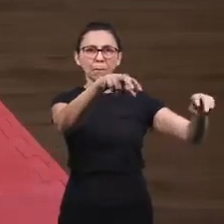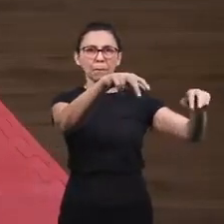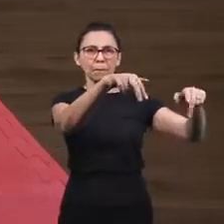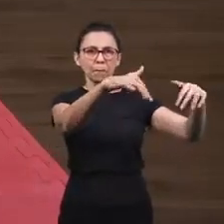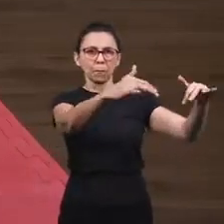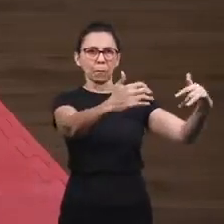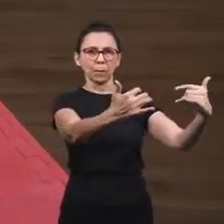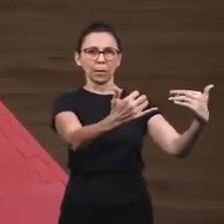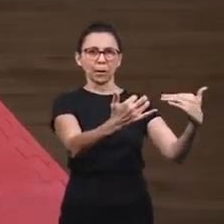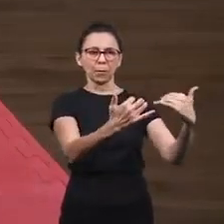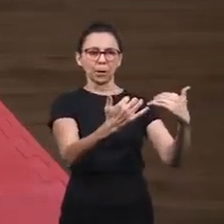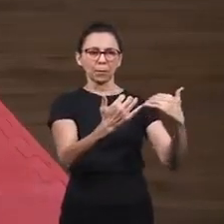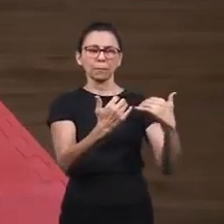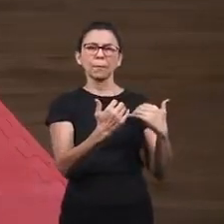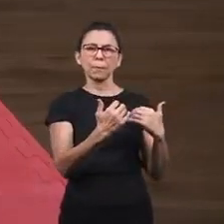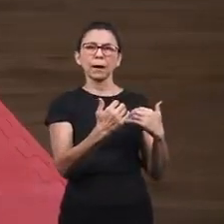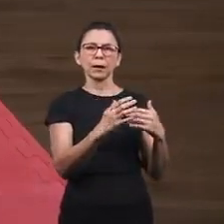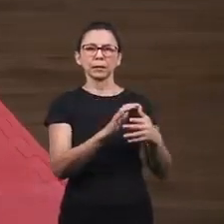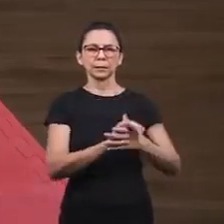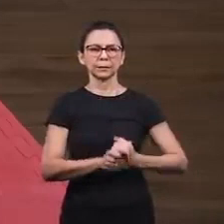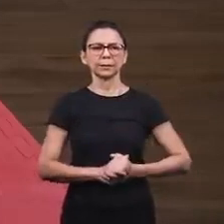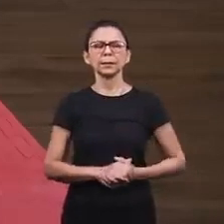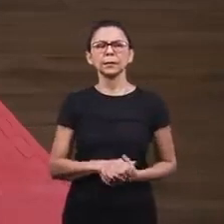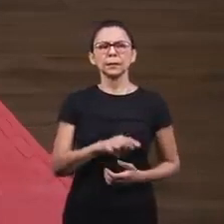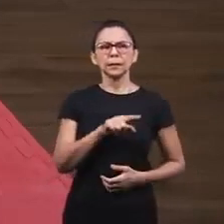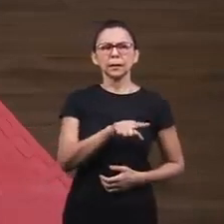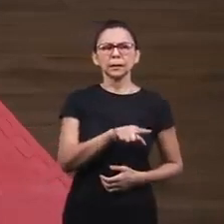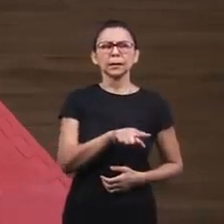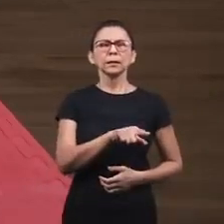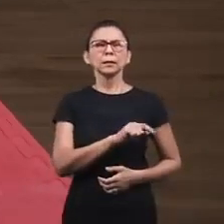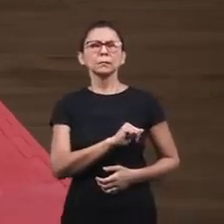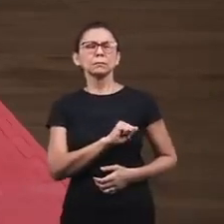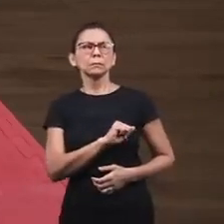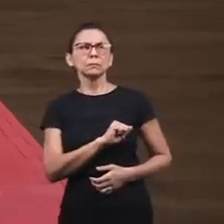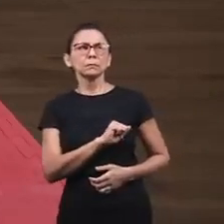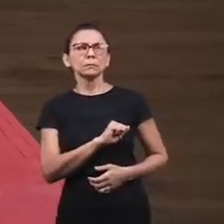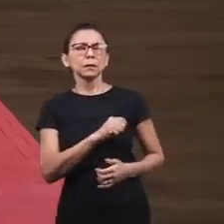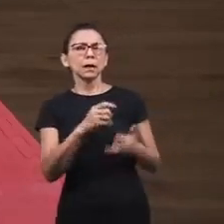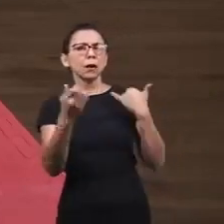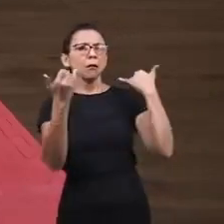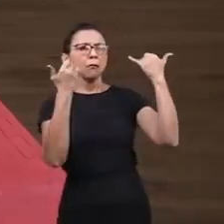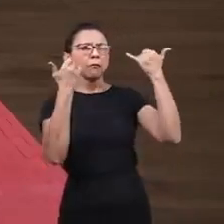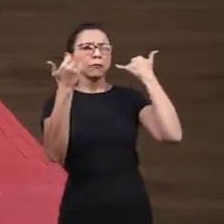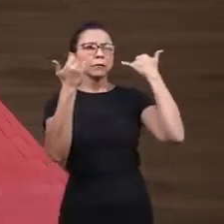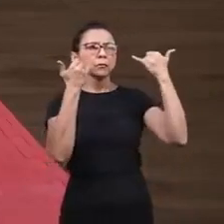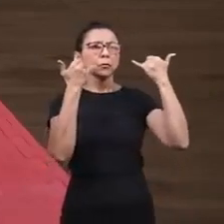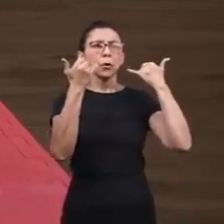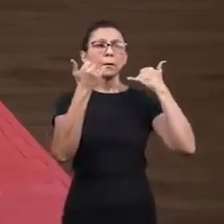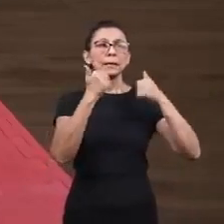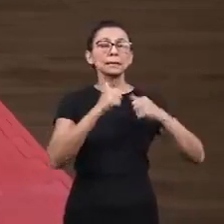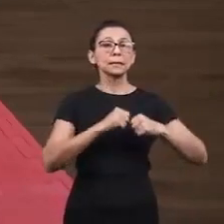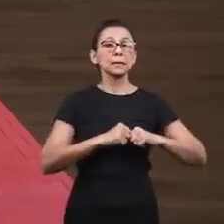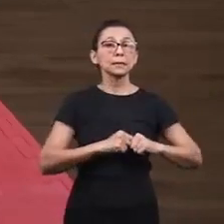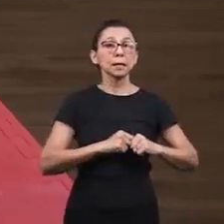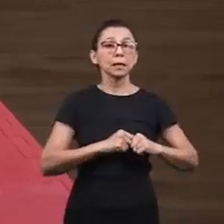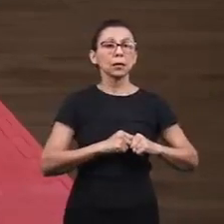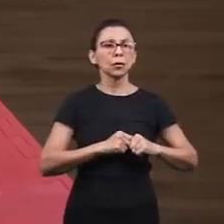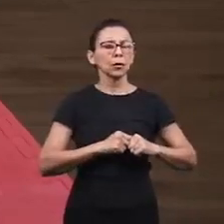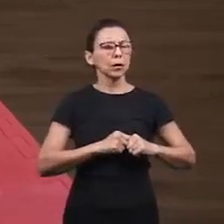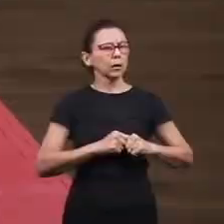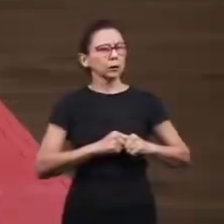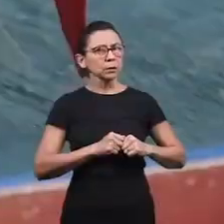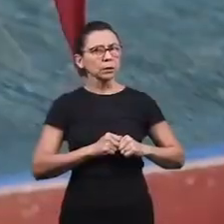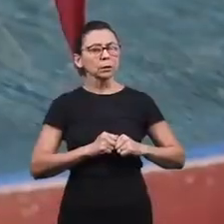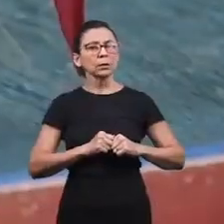heard that the city of Jerusalem, the city of the people of